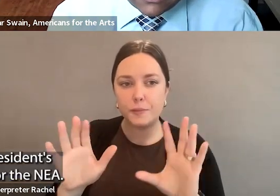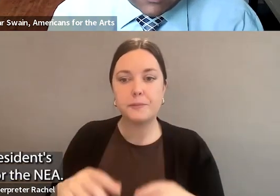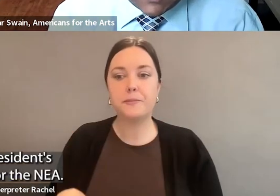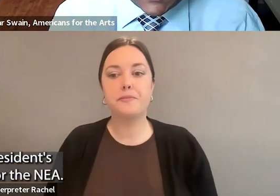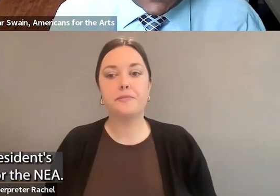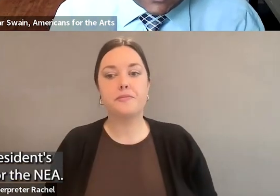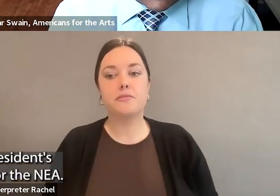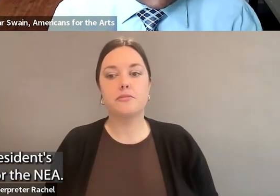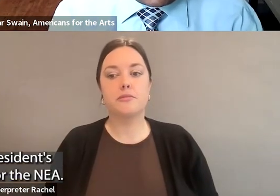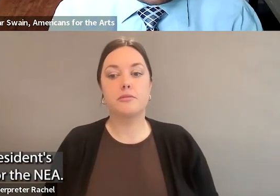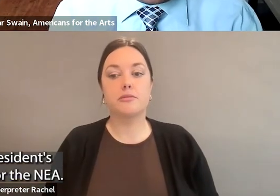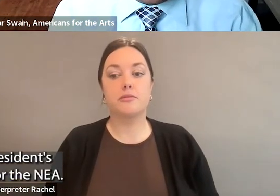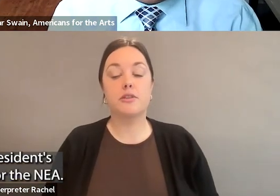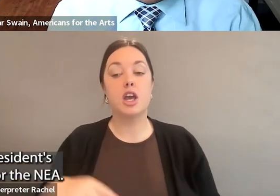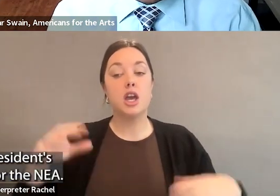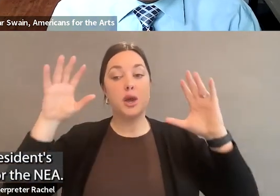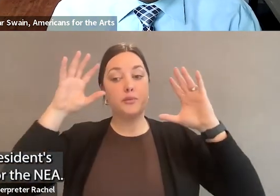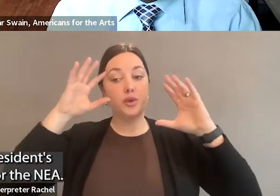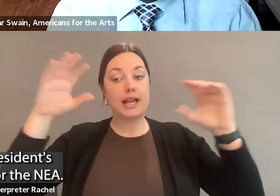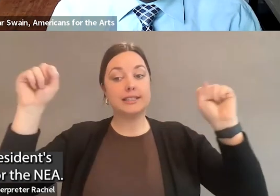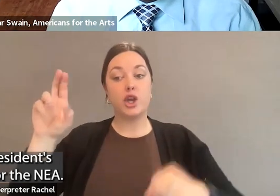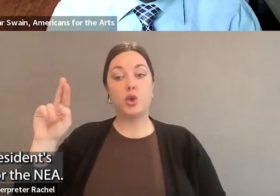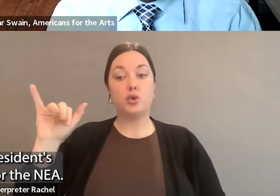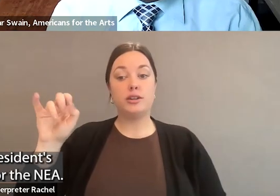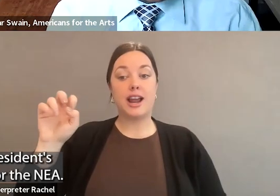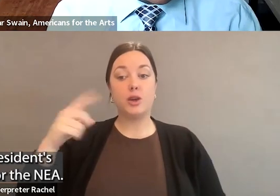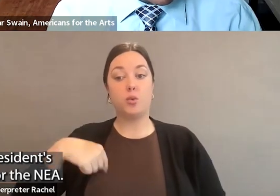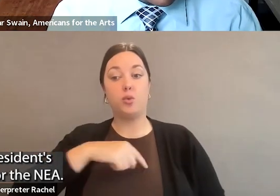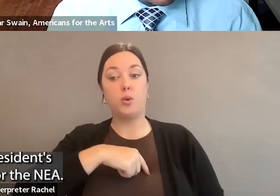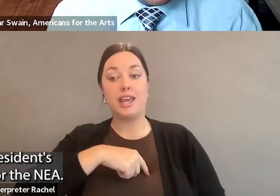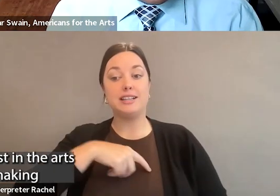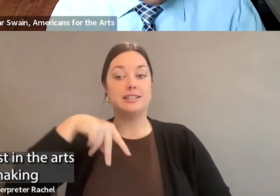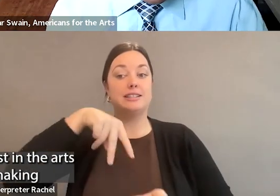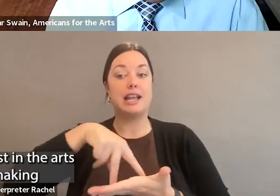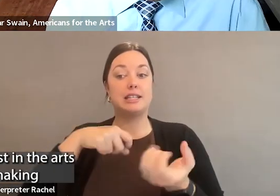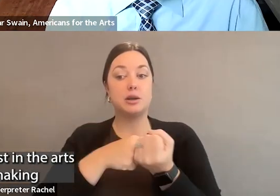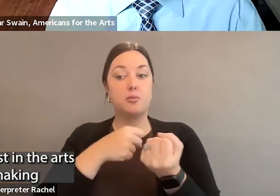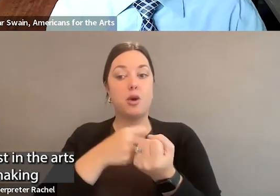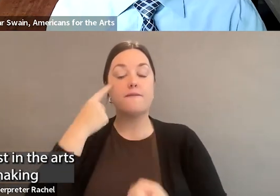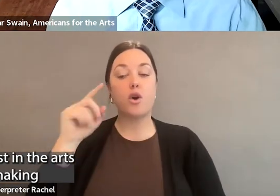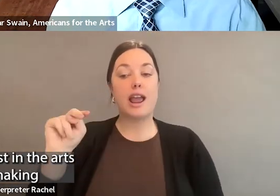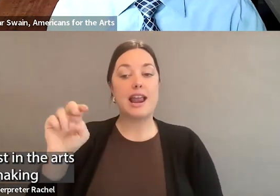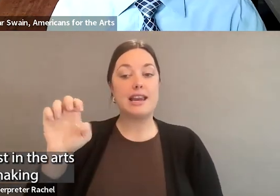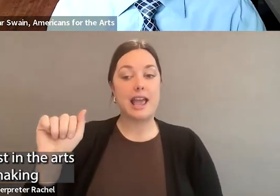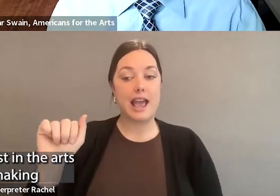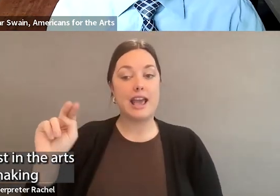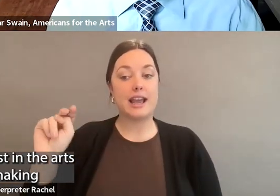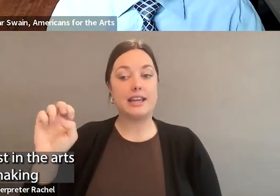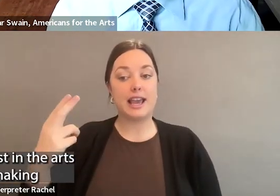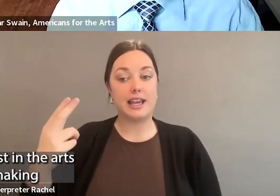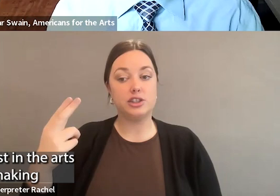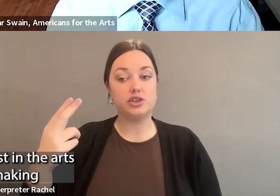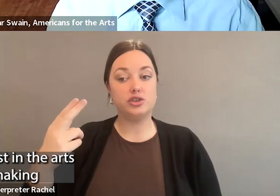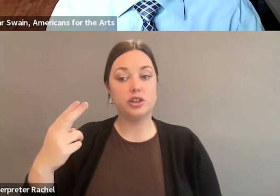Is there any risk to the President's United We Stand support for the NEA, NEH, and AmeriCorps to invest in the arts as a